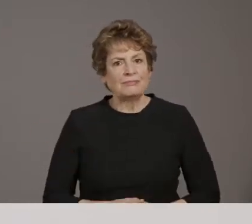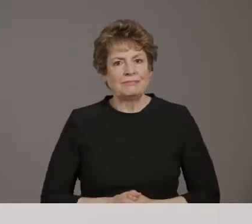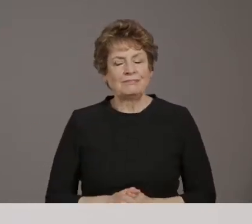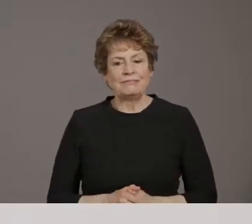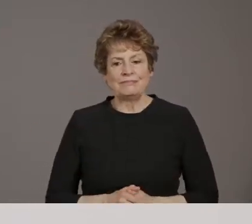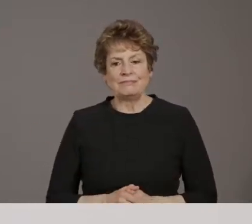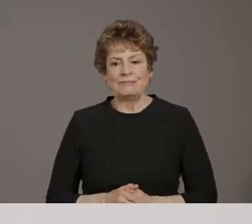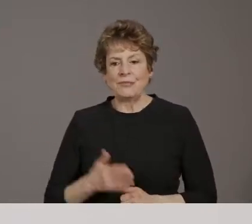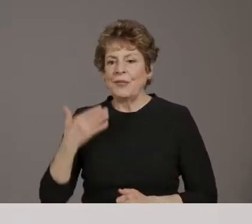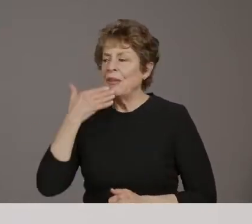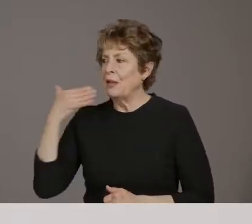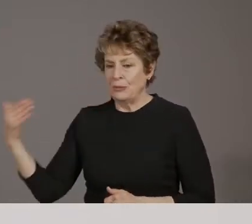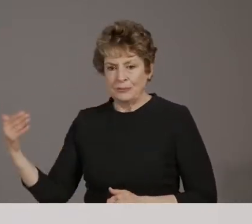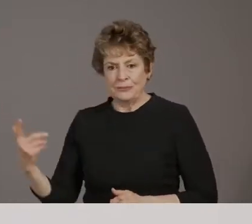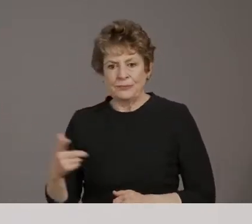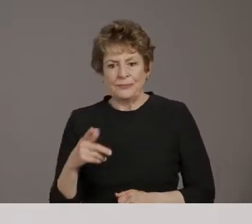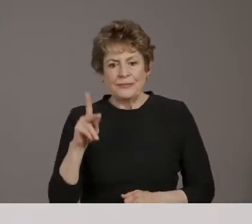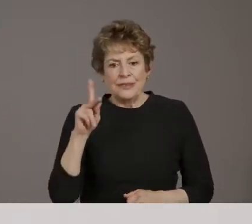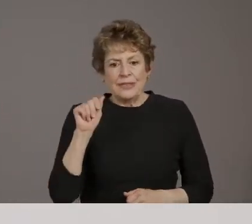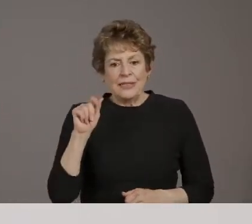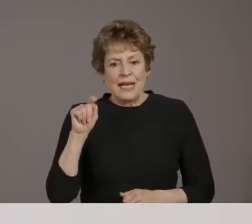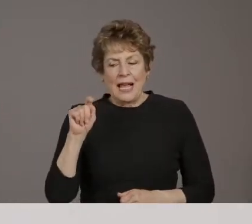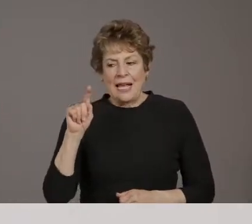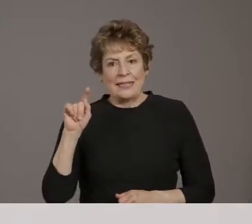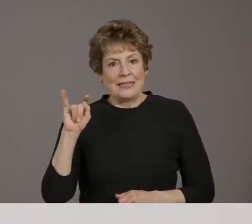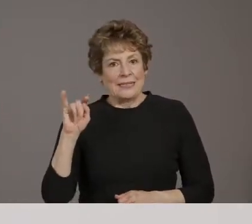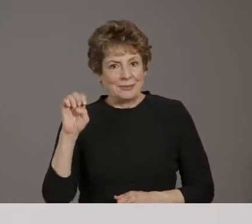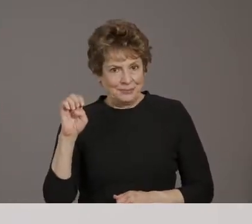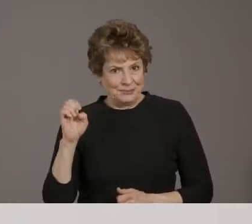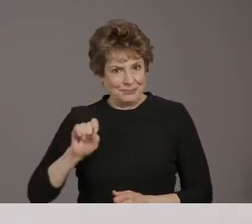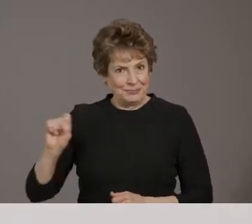Next up is Katie Davis Young. Hi, Katie.